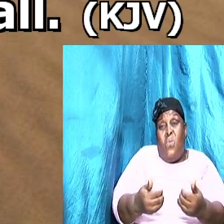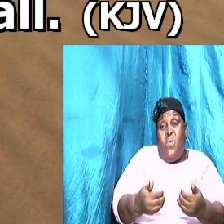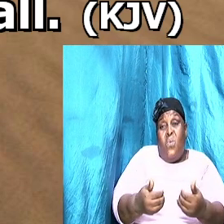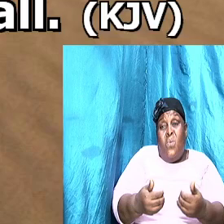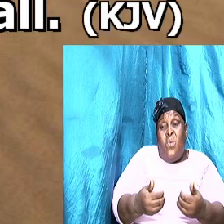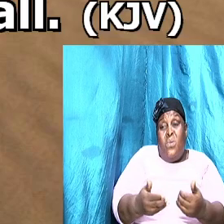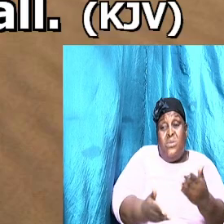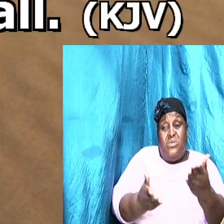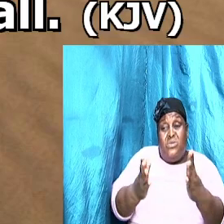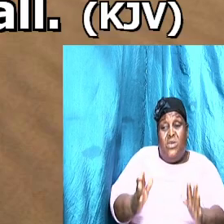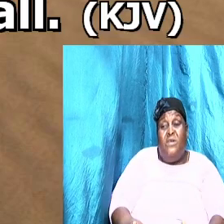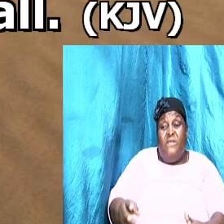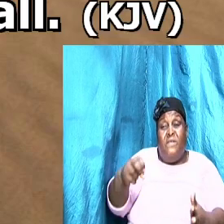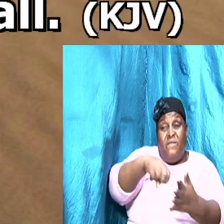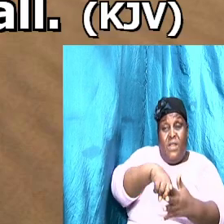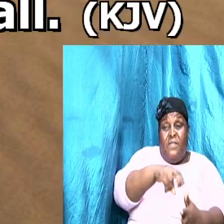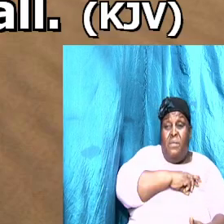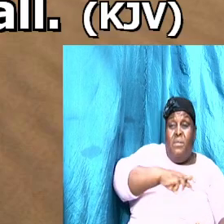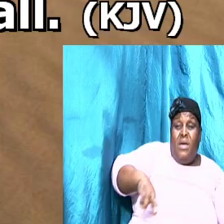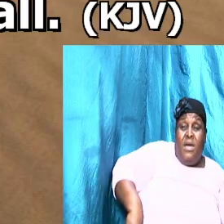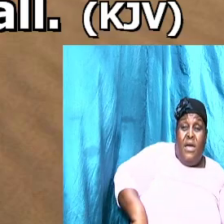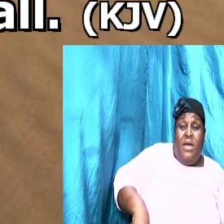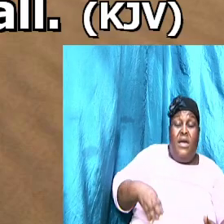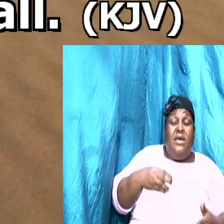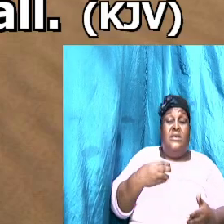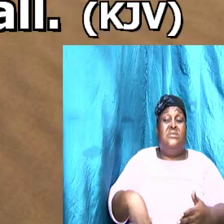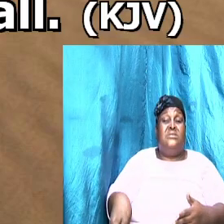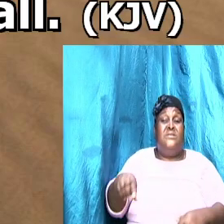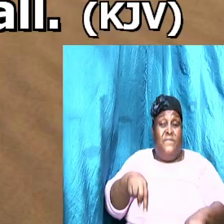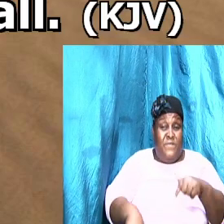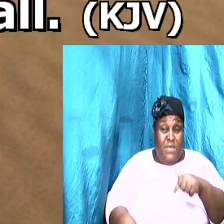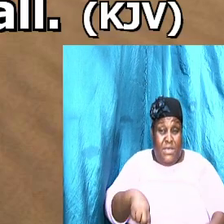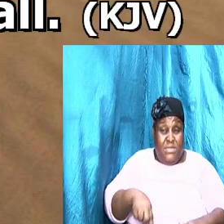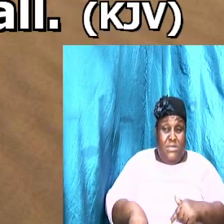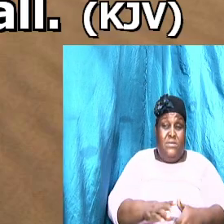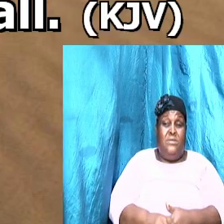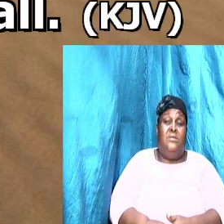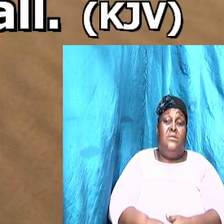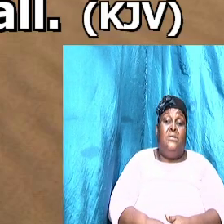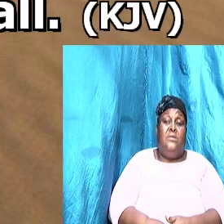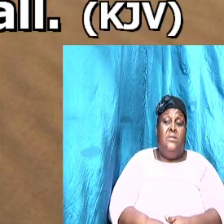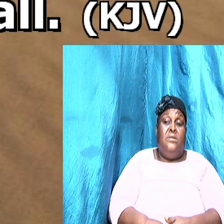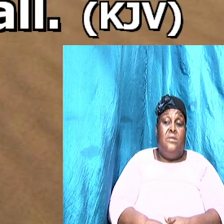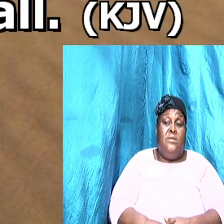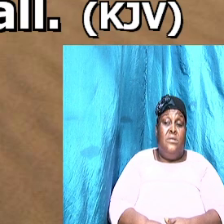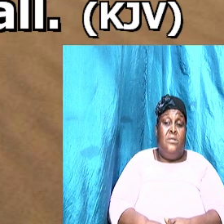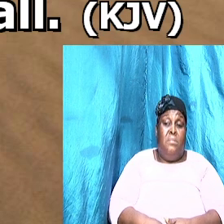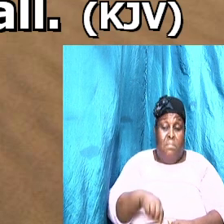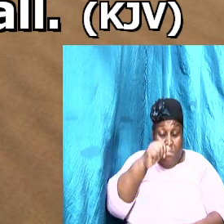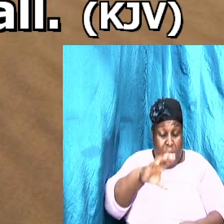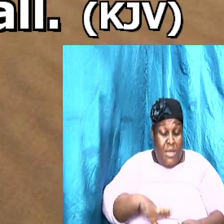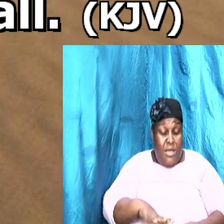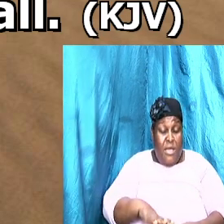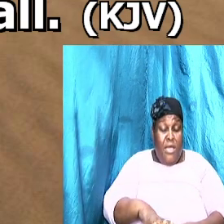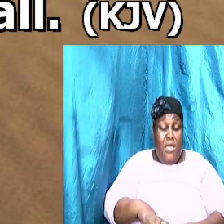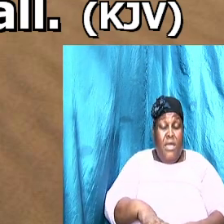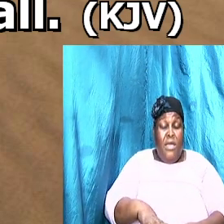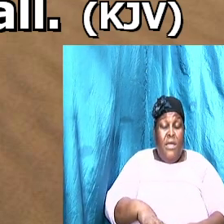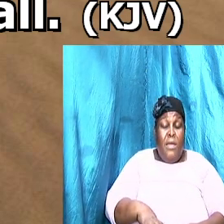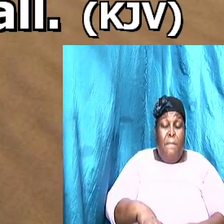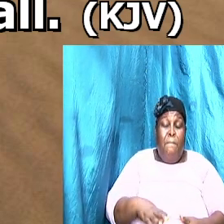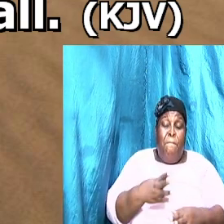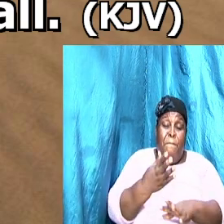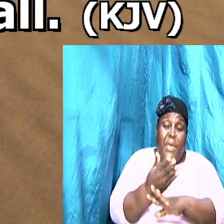feet. This one know that who him did co one hundred pence fall down at his feet and besought him saying, have